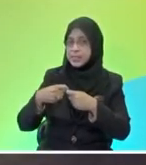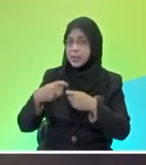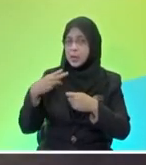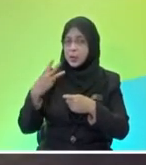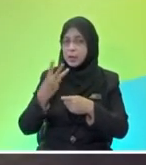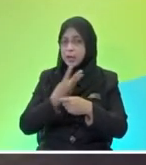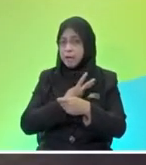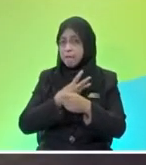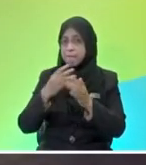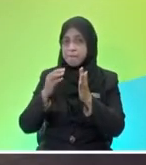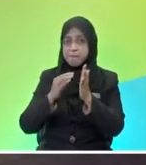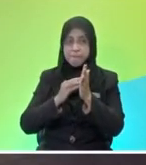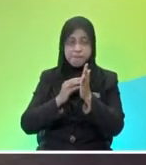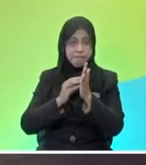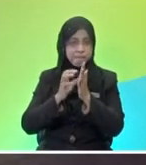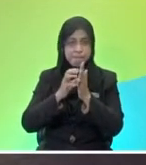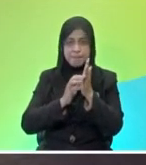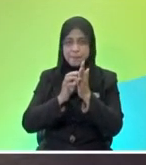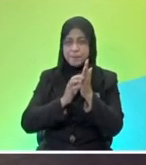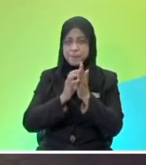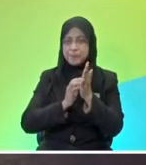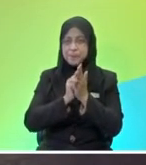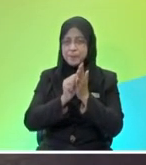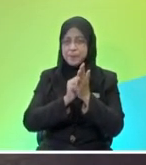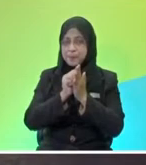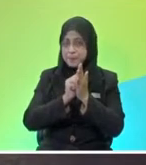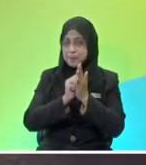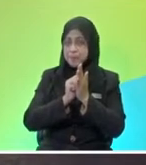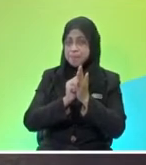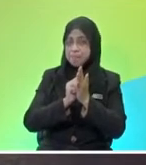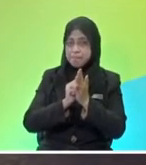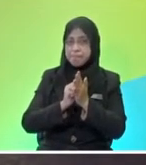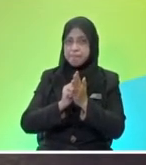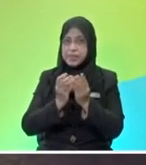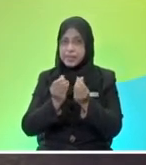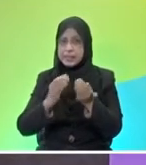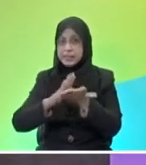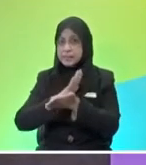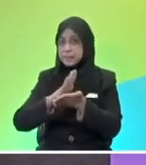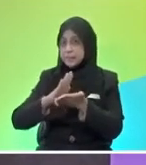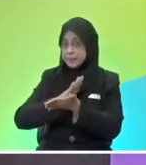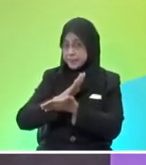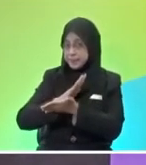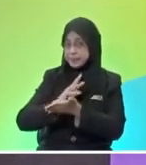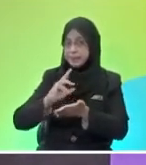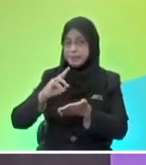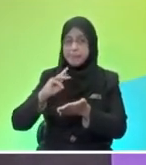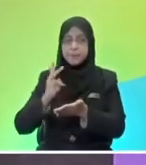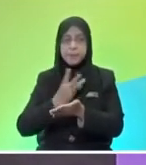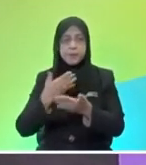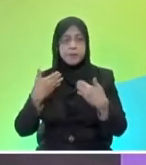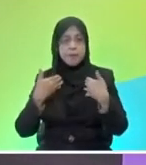have a sandpaper, this is a sandpaper, a coarse surface, it is much rougher. And then we have another surface,